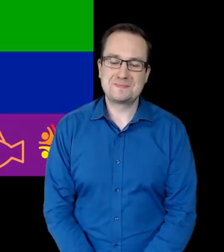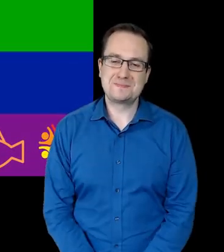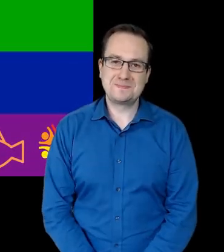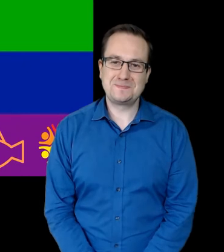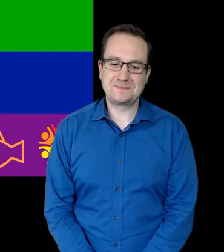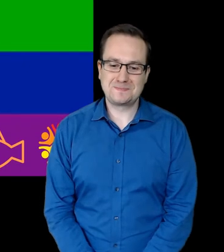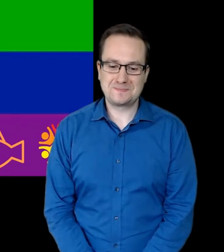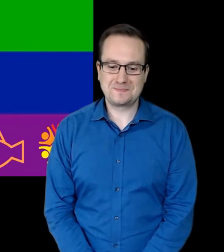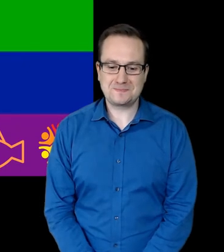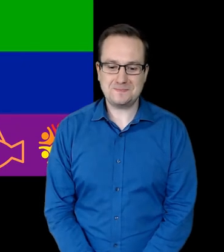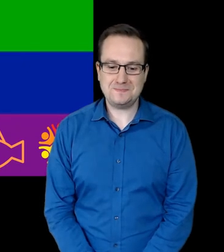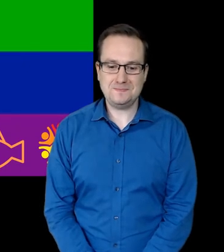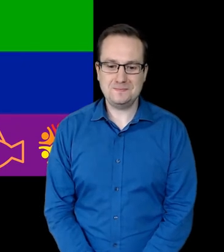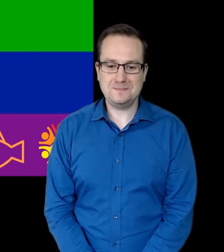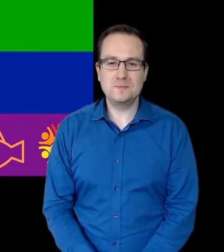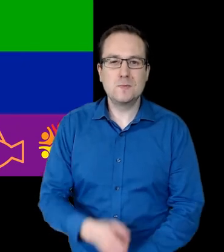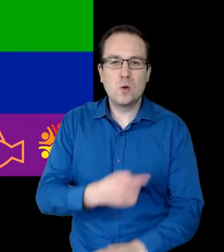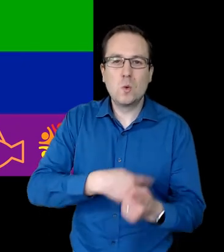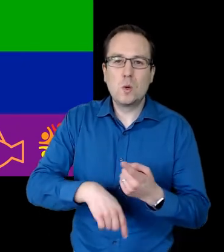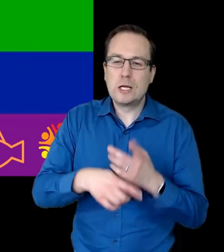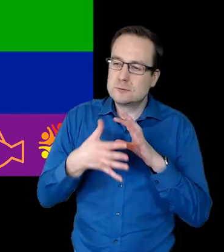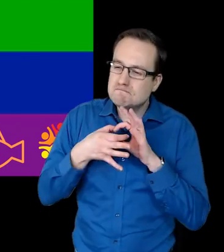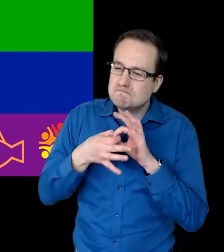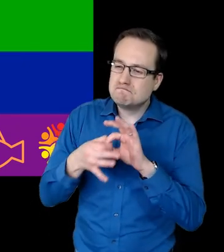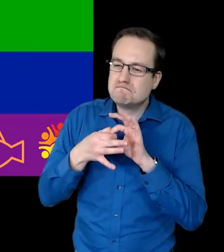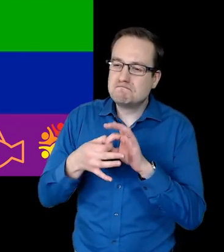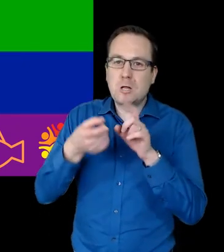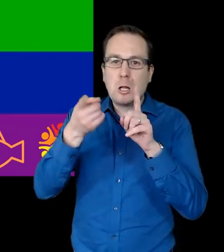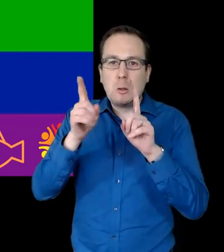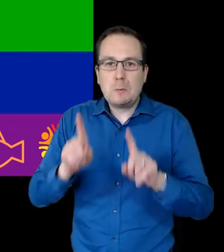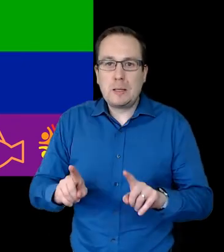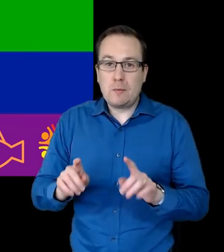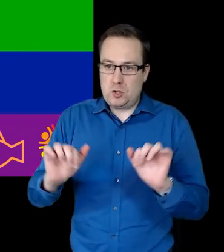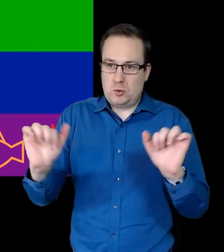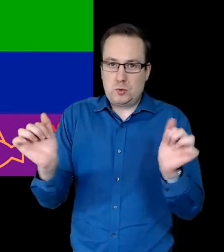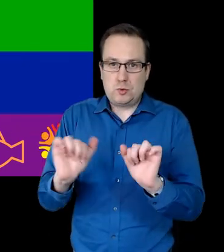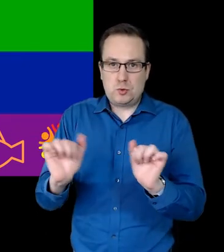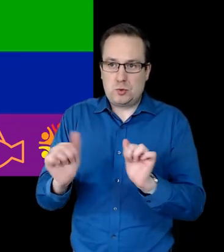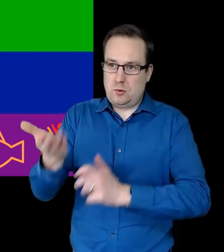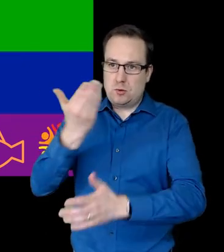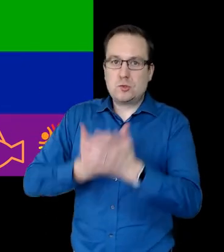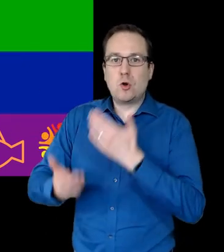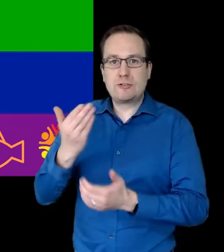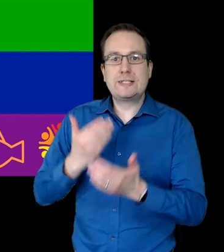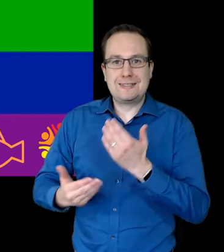In solidarity with all those whose stories have not yet been heard.